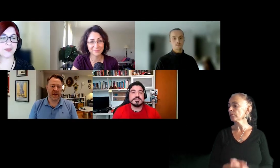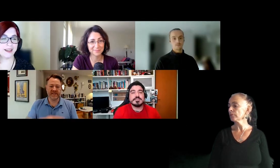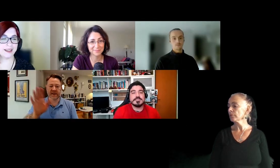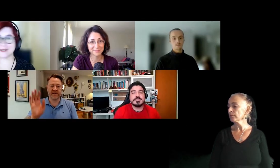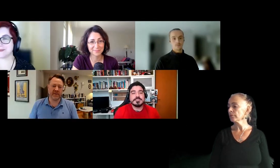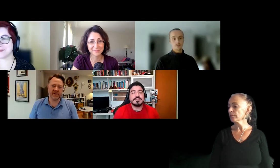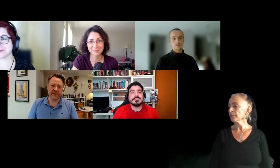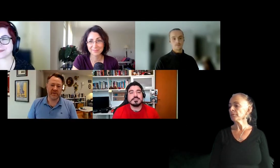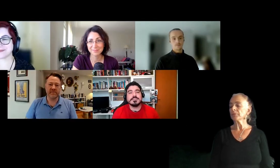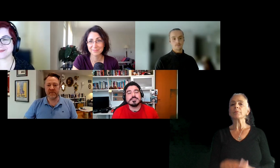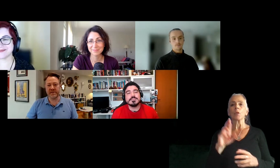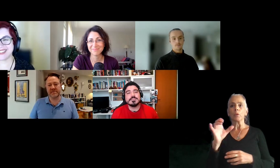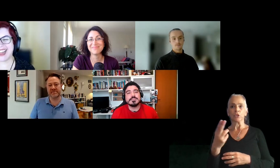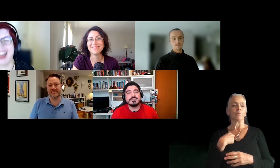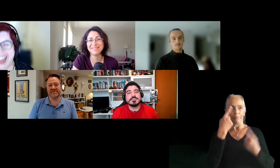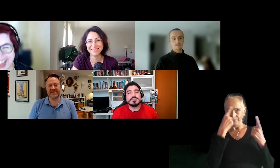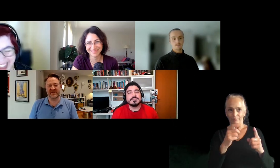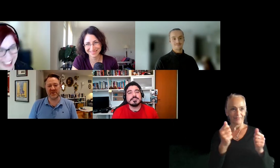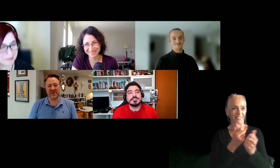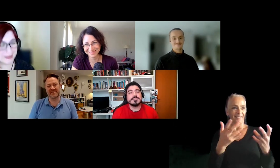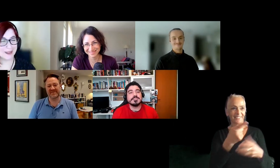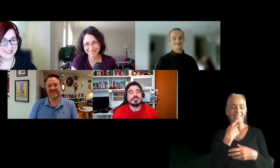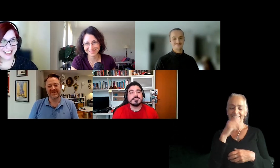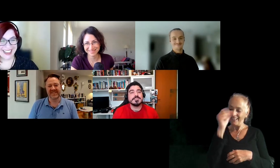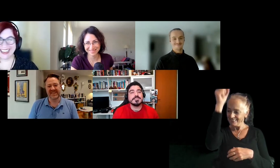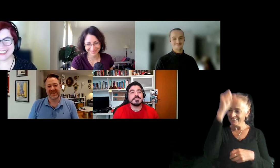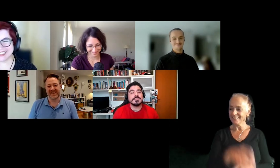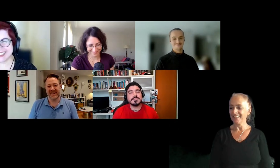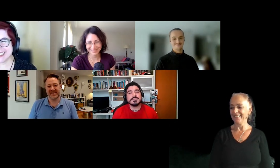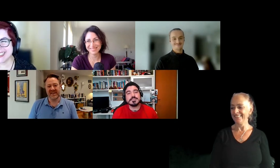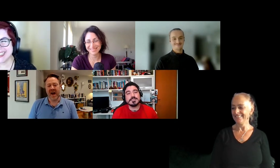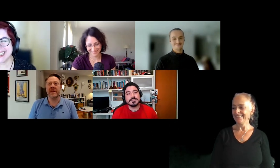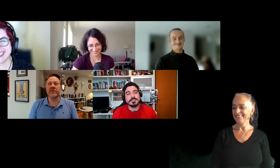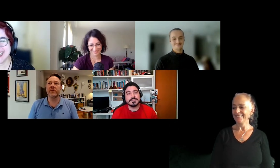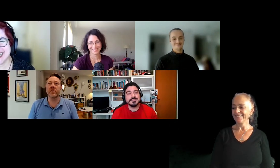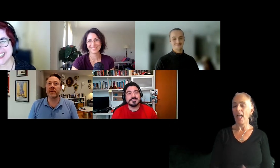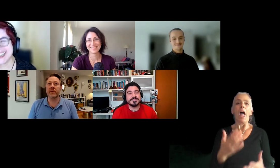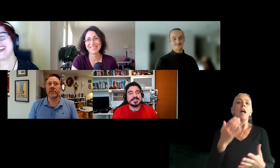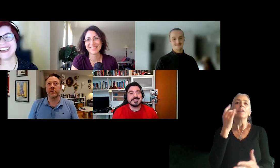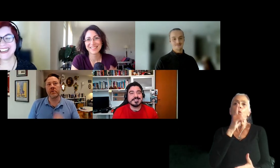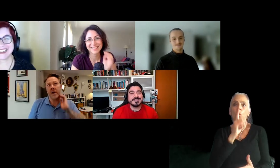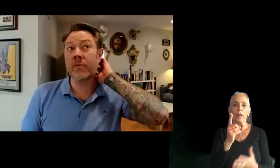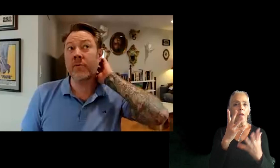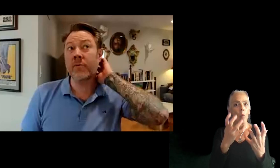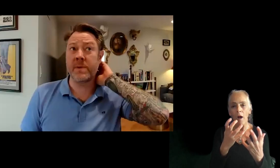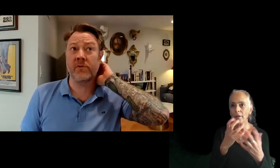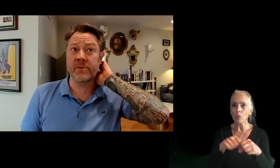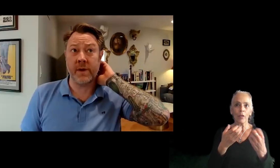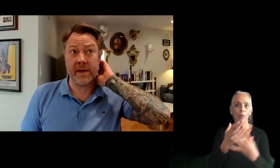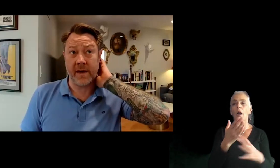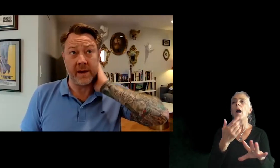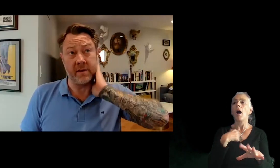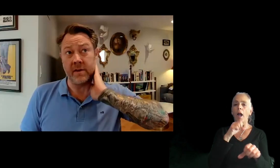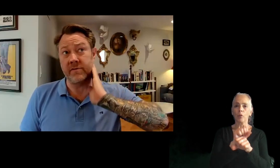Yeah. I second everything she said. Yes, for sure. Yeah. I mean, if you really want to break through, I've worked with people